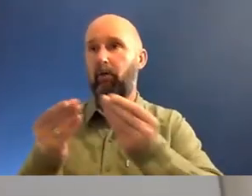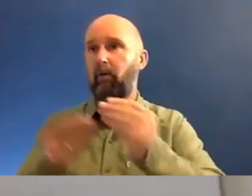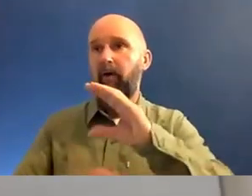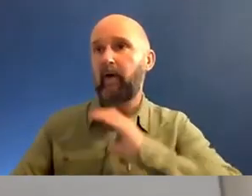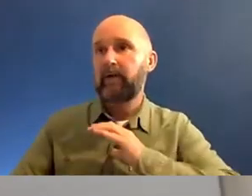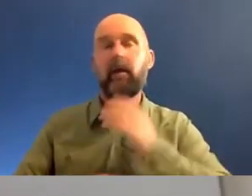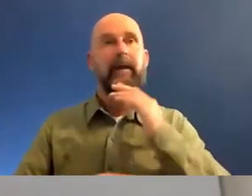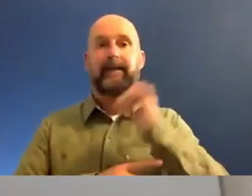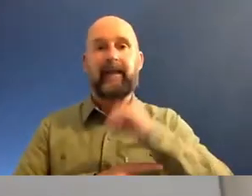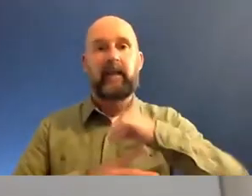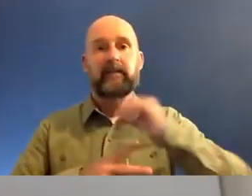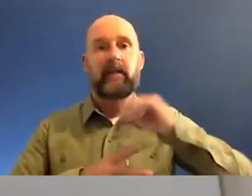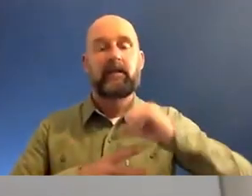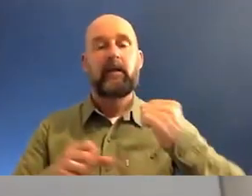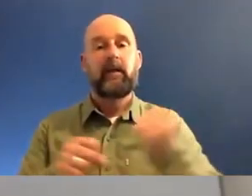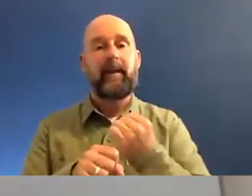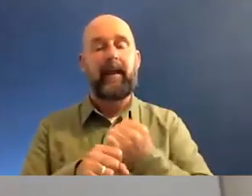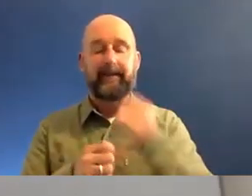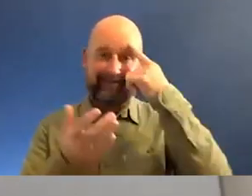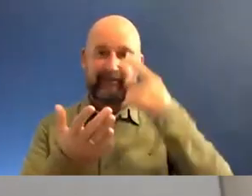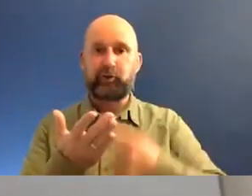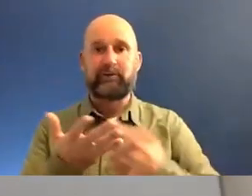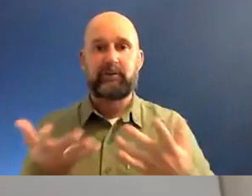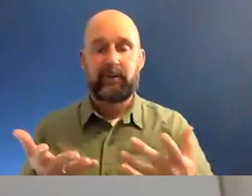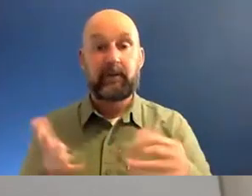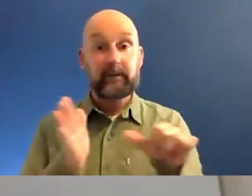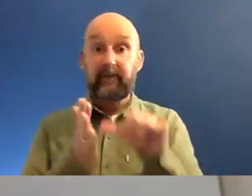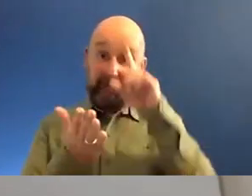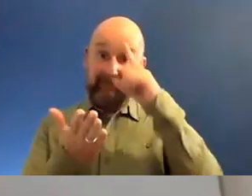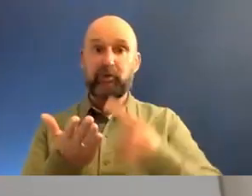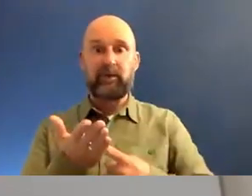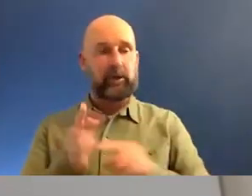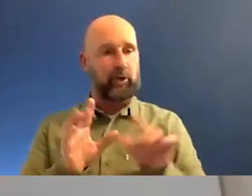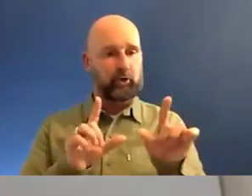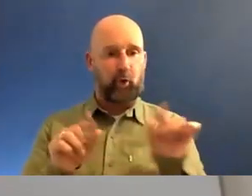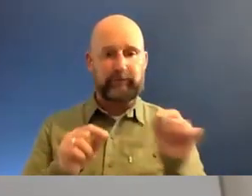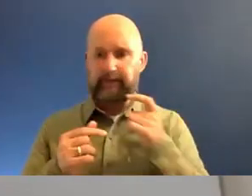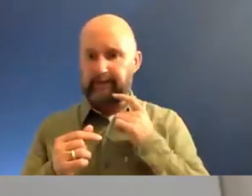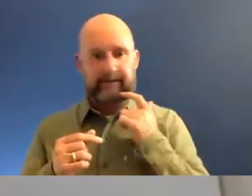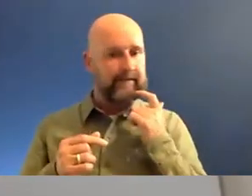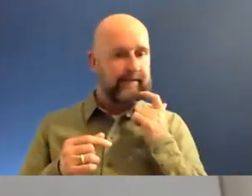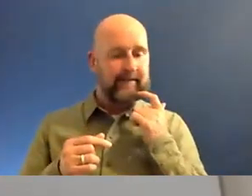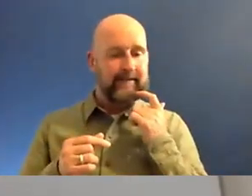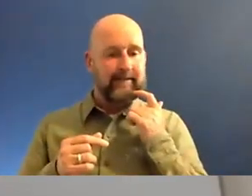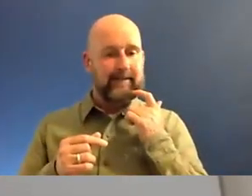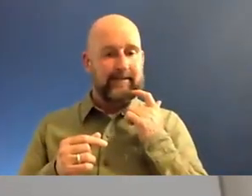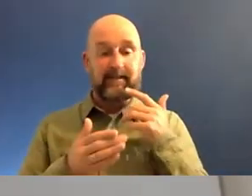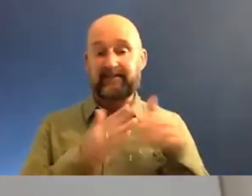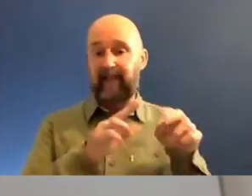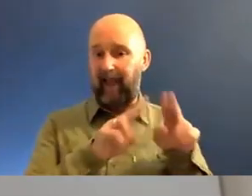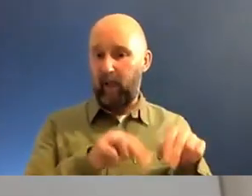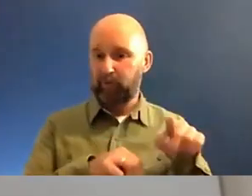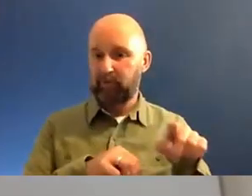And you will have to make very difficult decisions that often involve the choice between maybe selling your house or